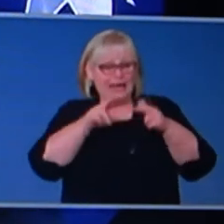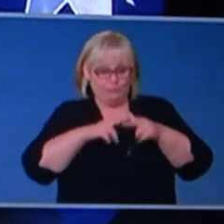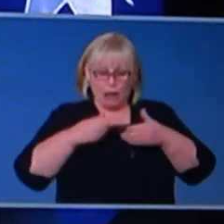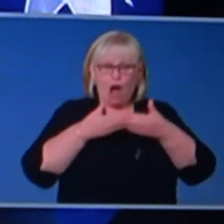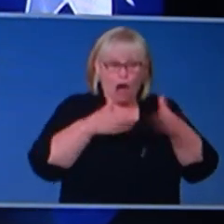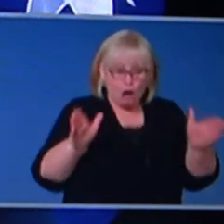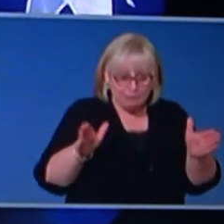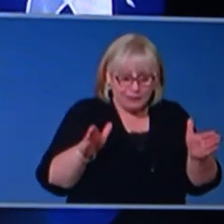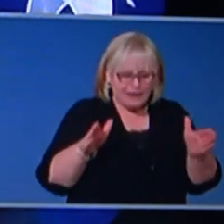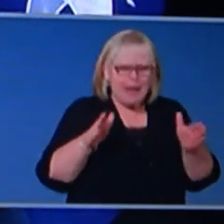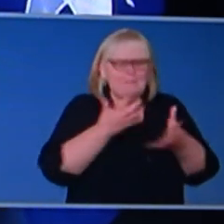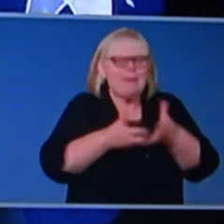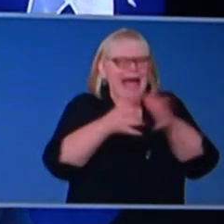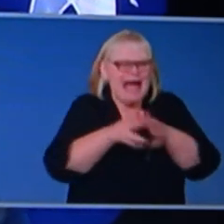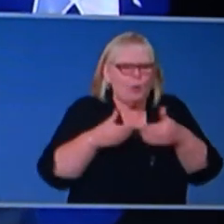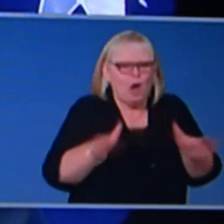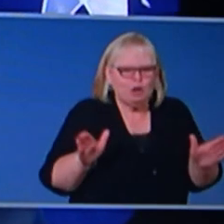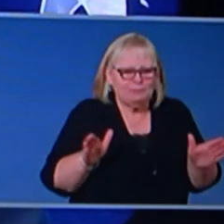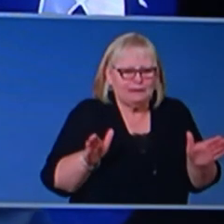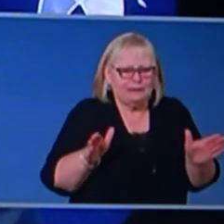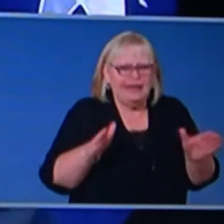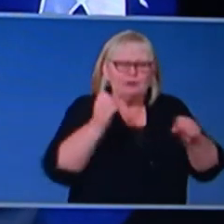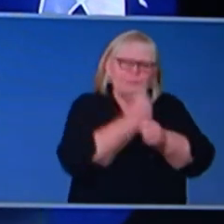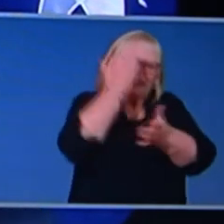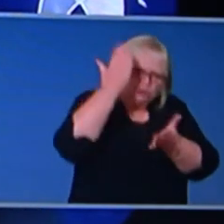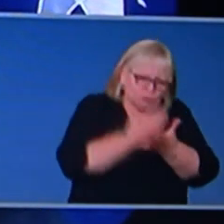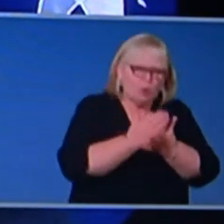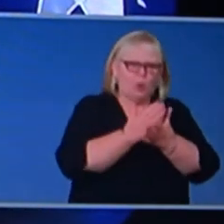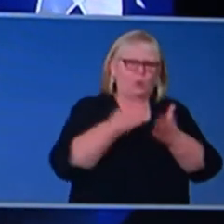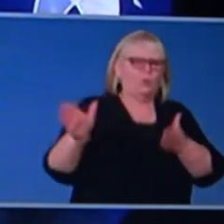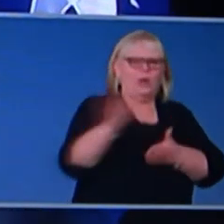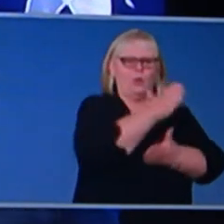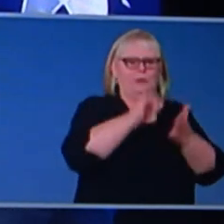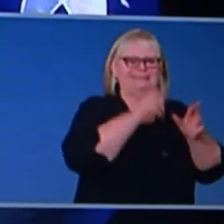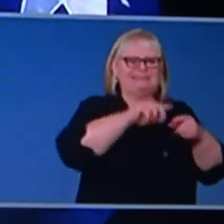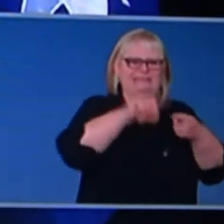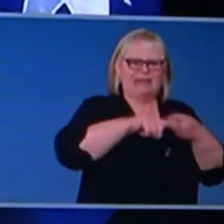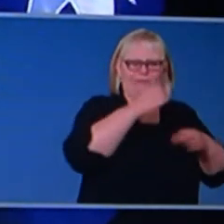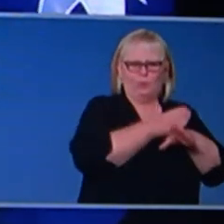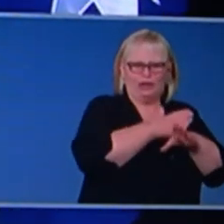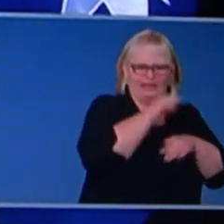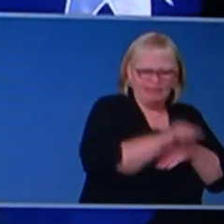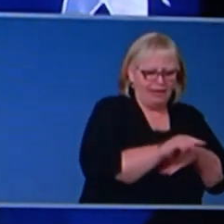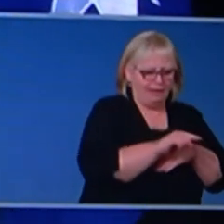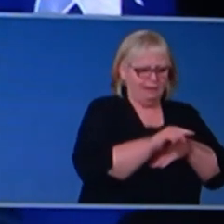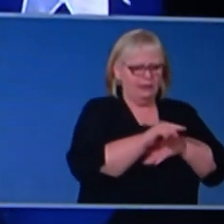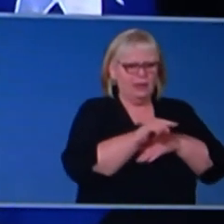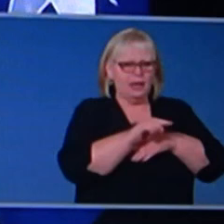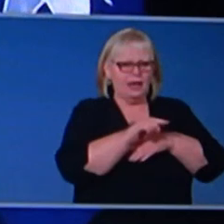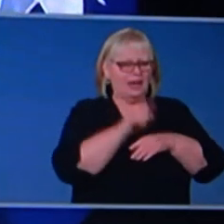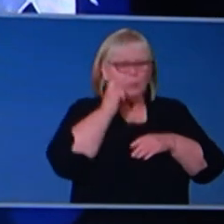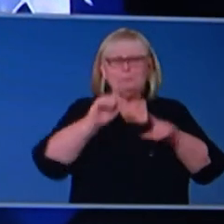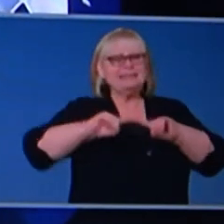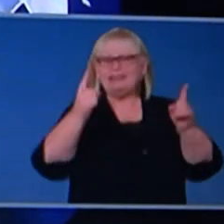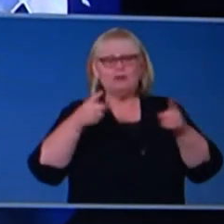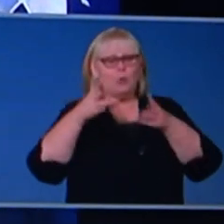reopened. Um, the COVID safe economy, the COVID safe, uh, environment and, and the society we're going to be living will be different.